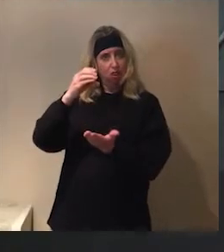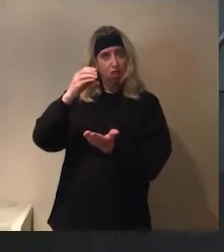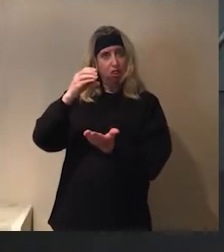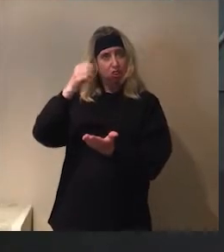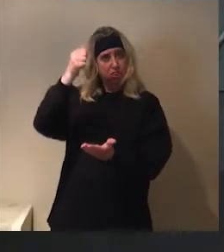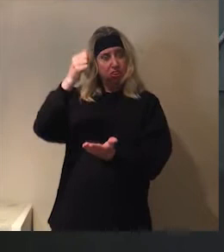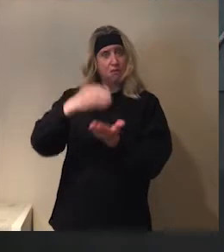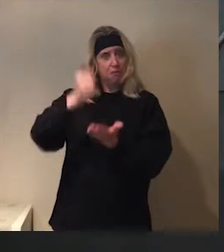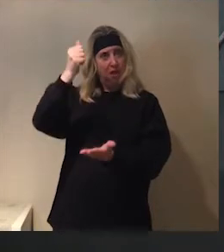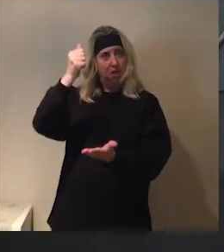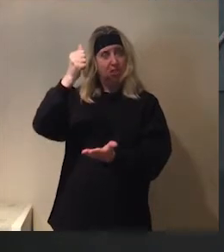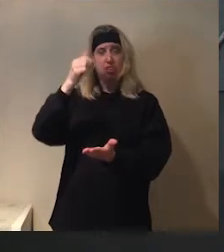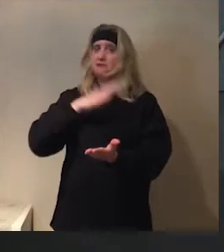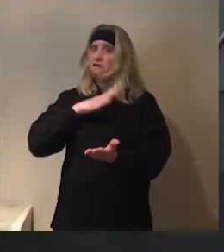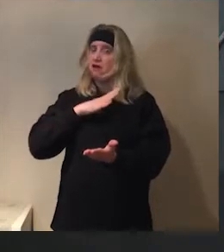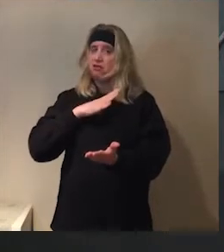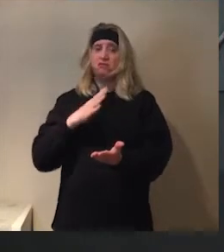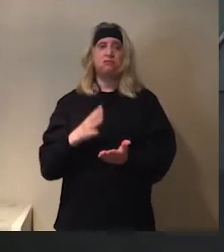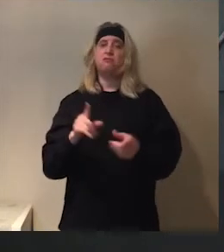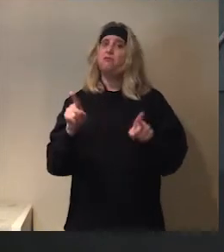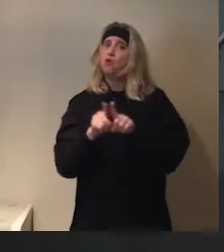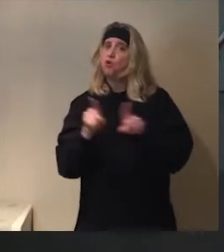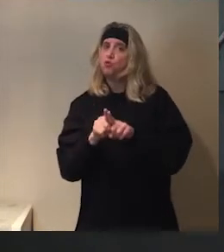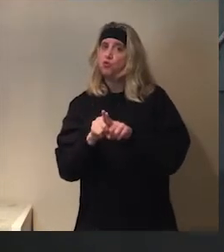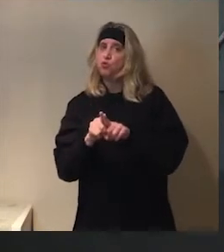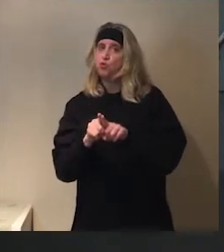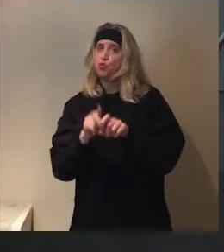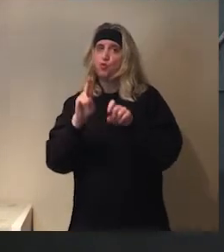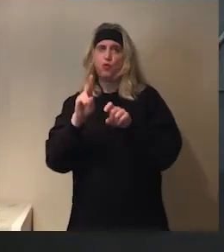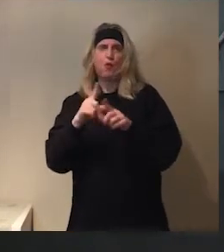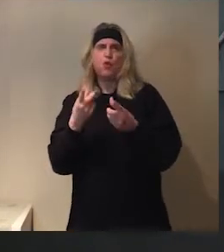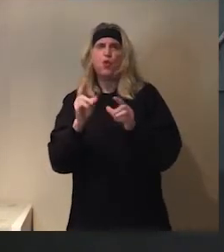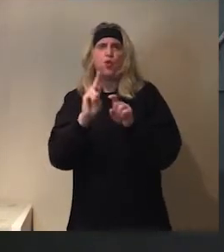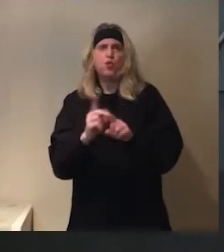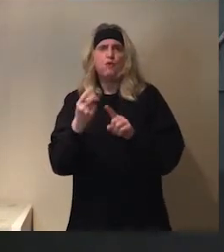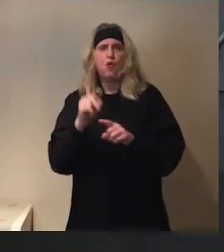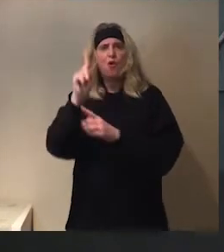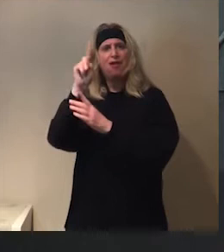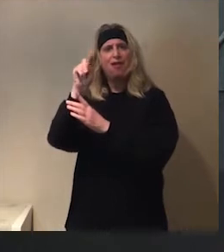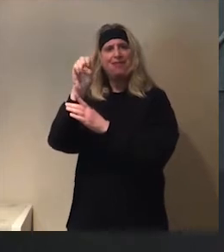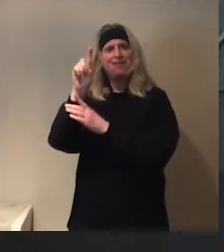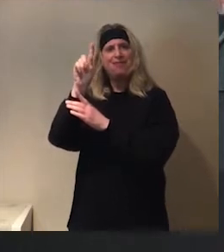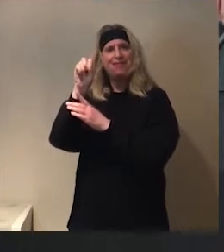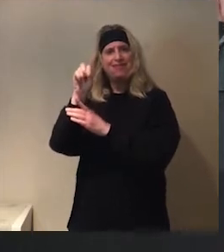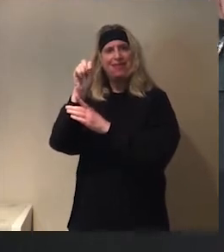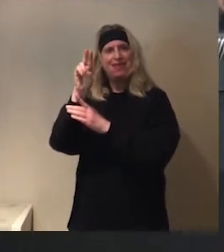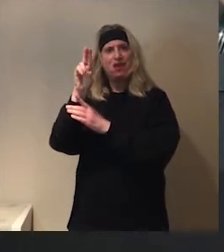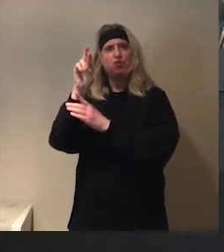bottle. And what can we use also to make texture? Ah. For the texture,